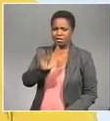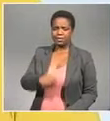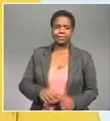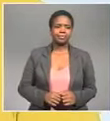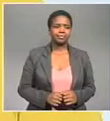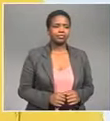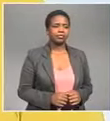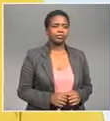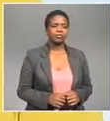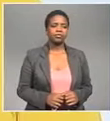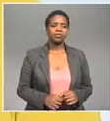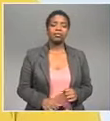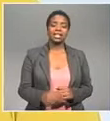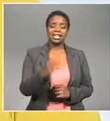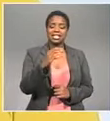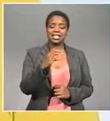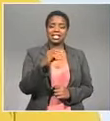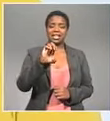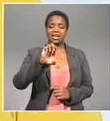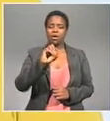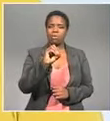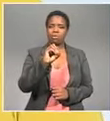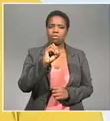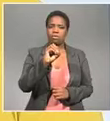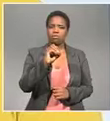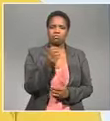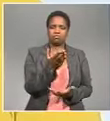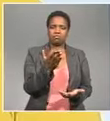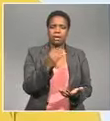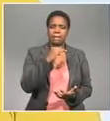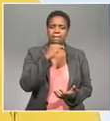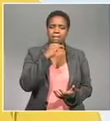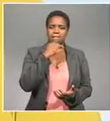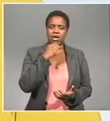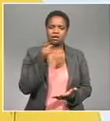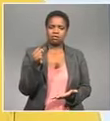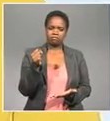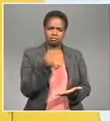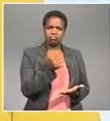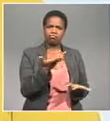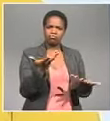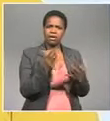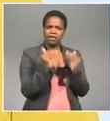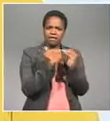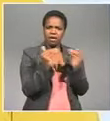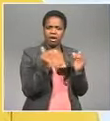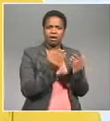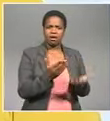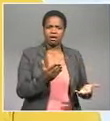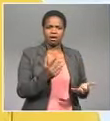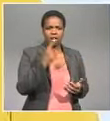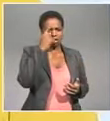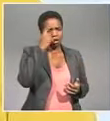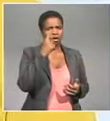from my perspective was considerably generous and I think he was brave